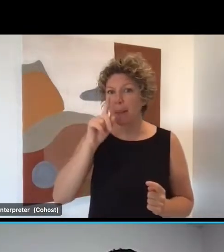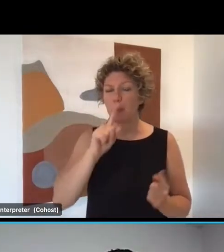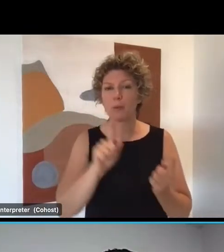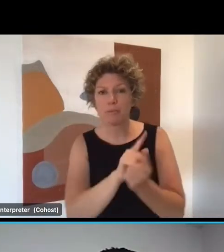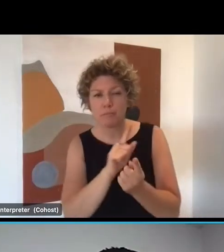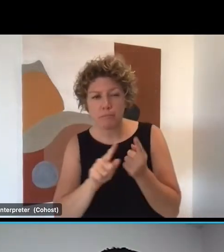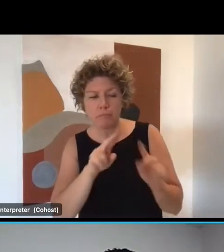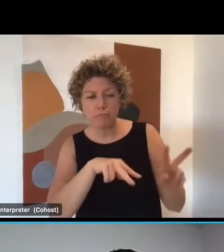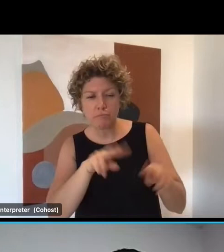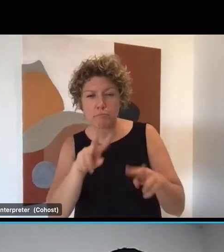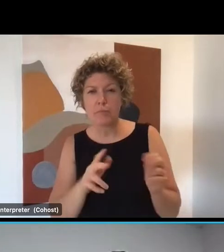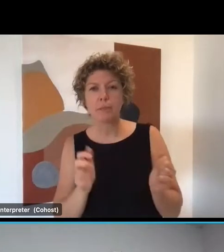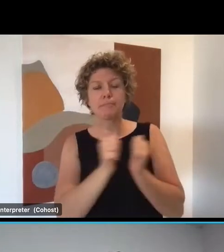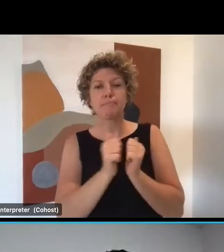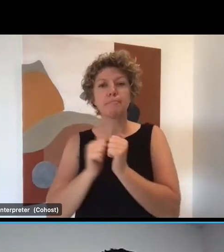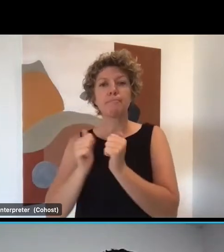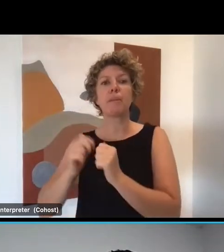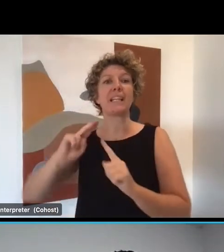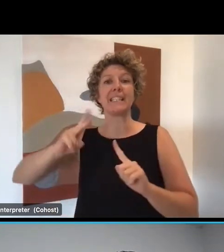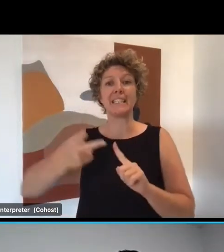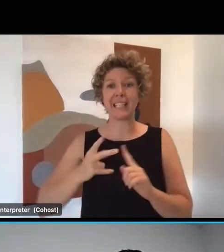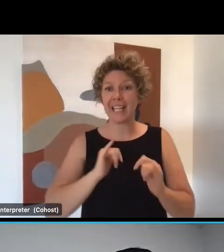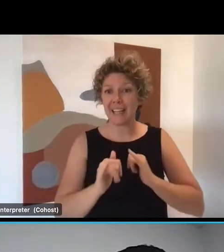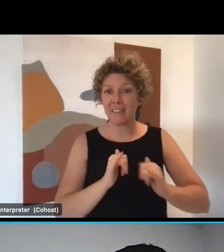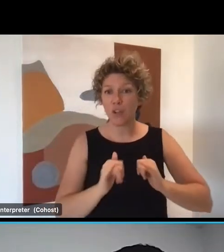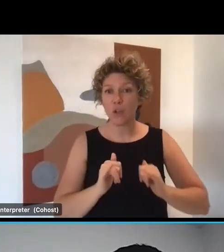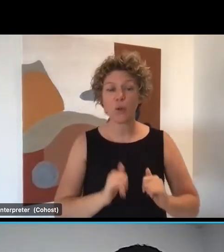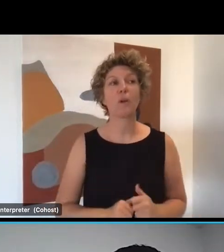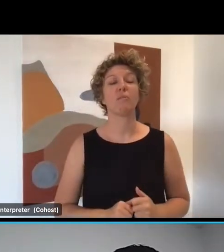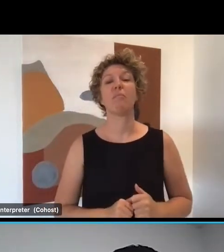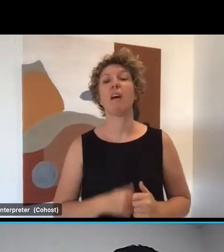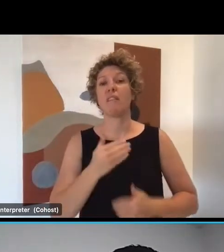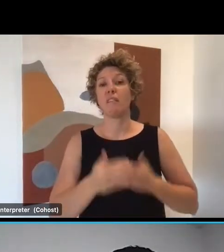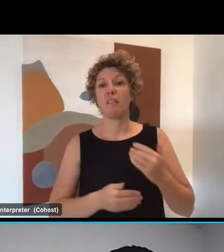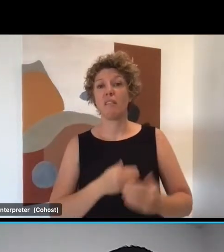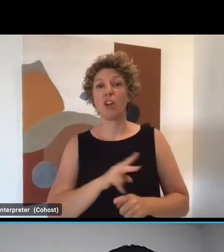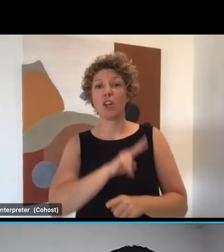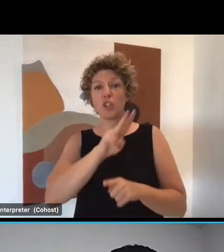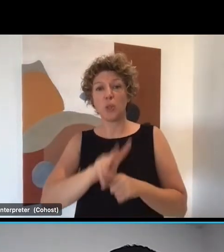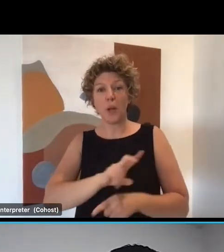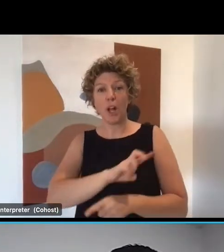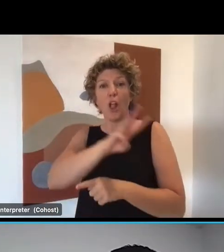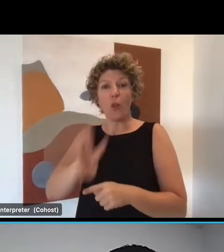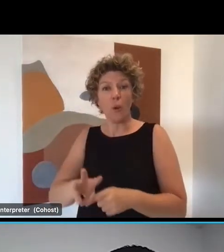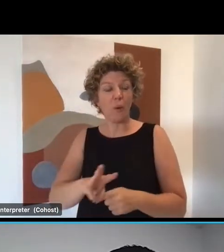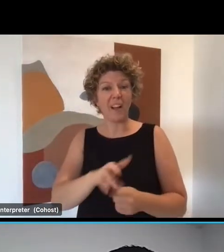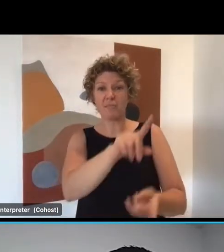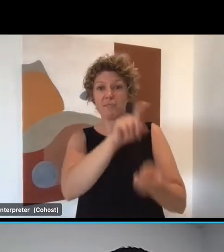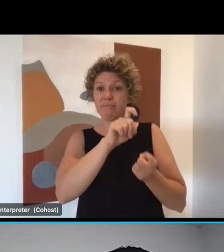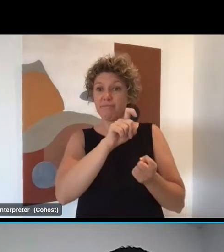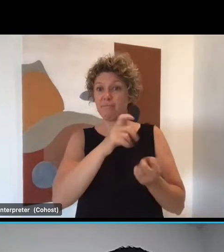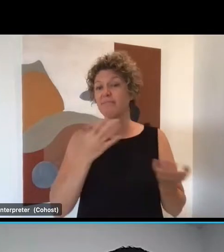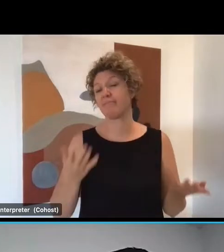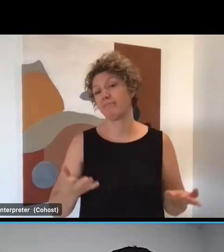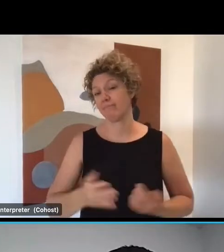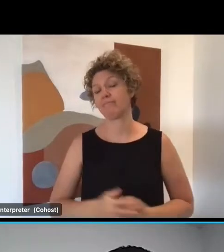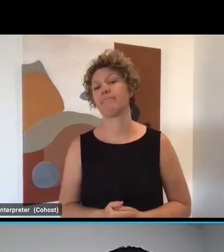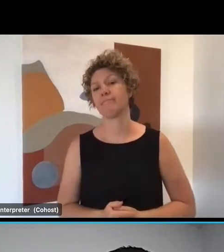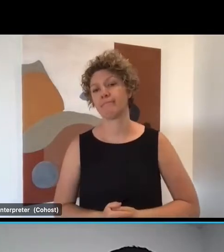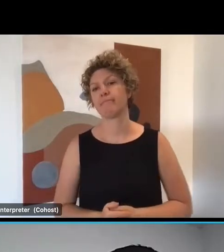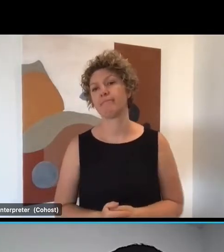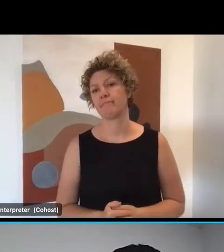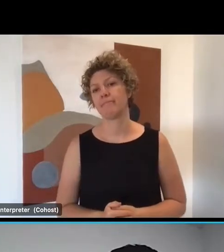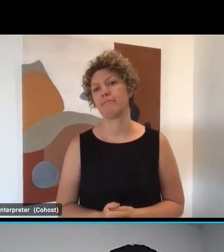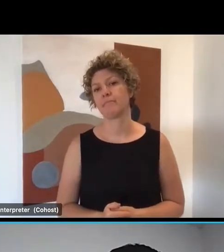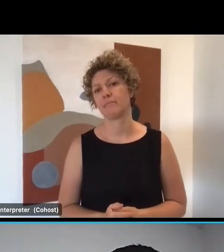and then schedule them for second interviews the following week and employ them in the third week. David Moving Quickly is the message that's coming out of our project and our project data